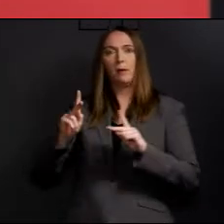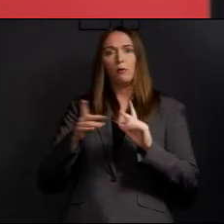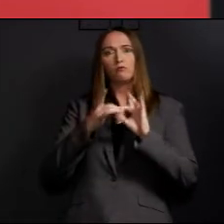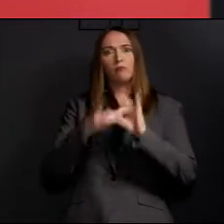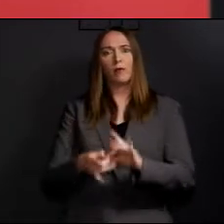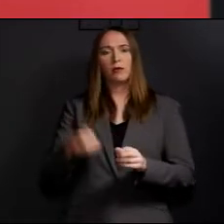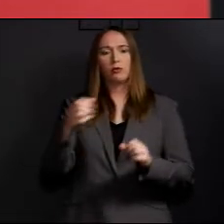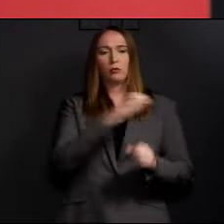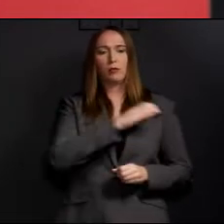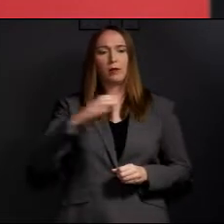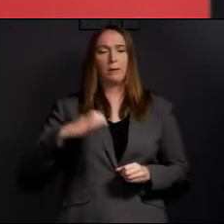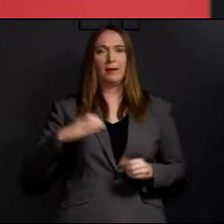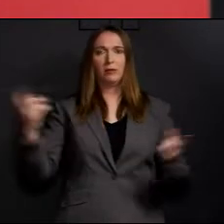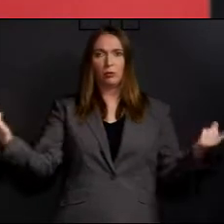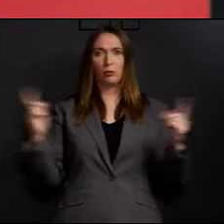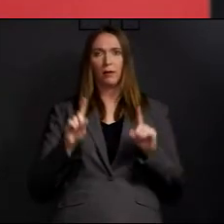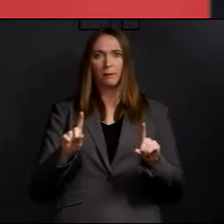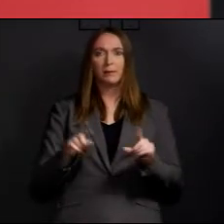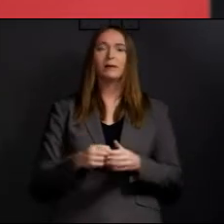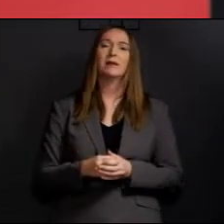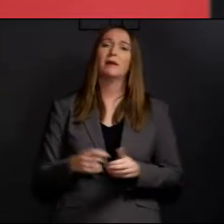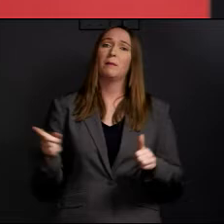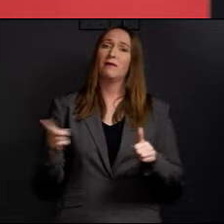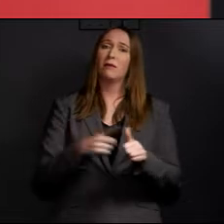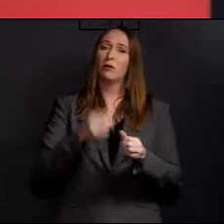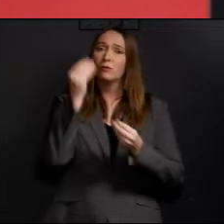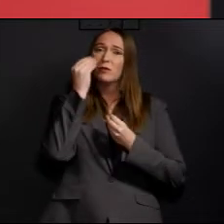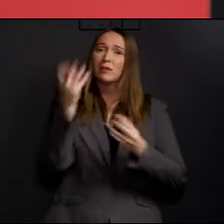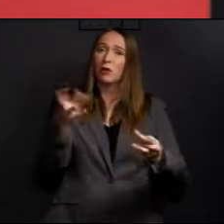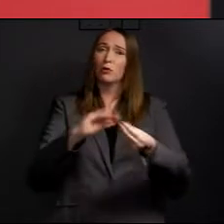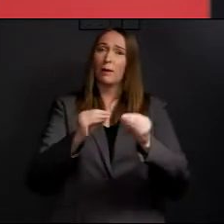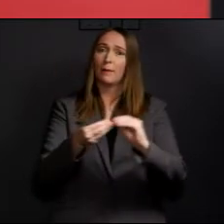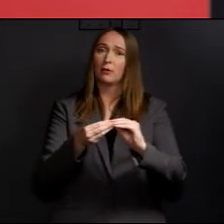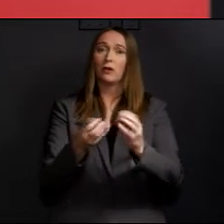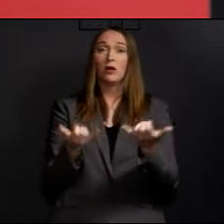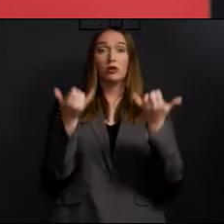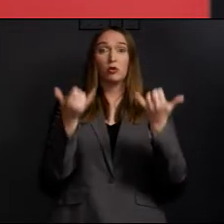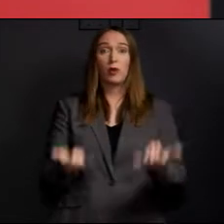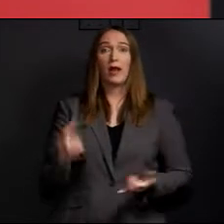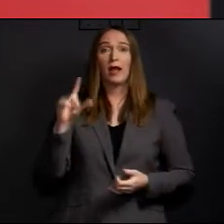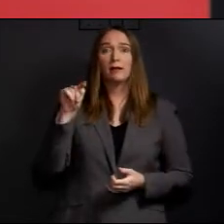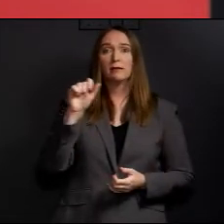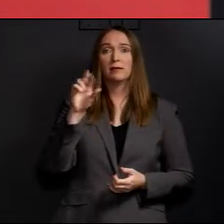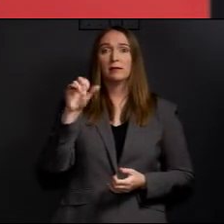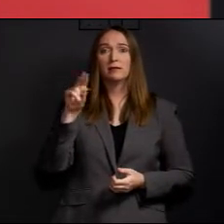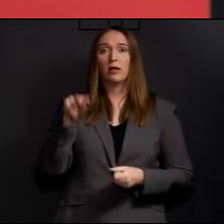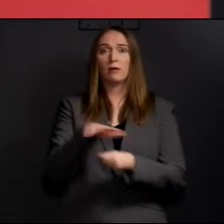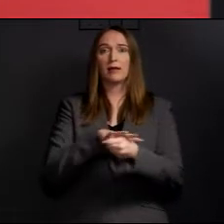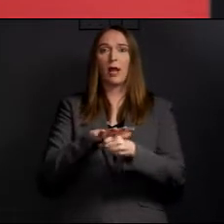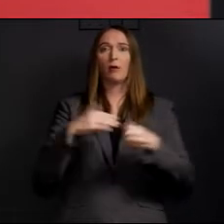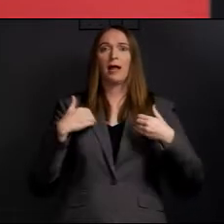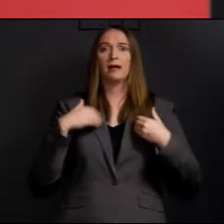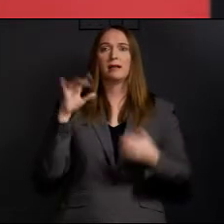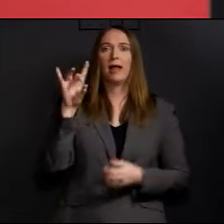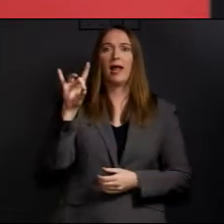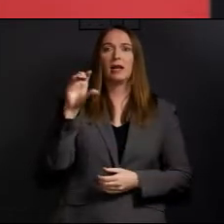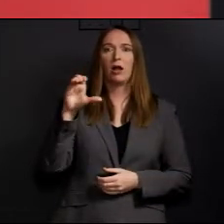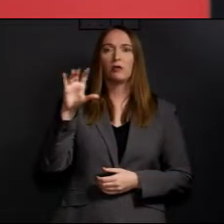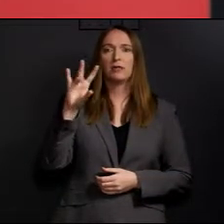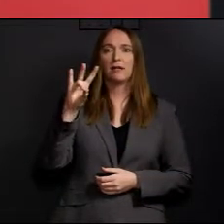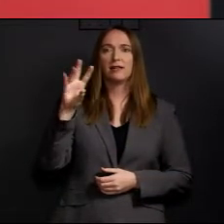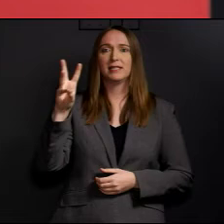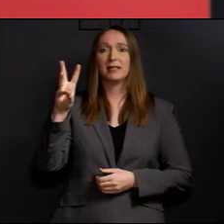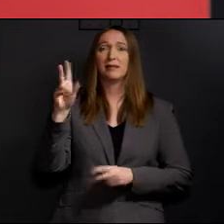want to give you a brief update on where we stand with COVID. Today, Tarrant County has 876 positive